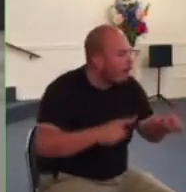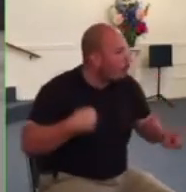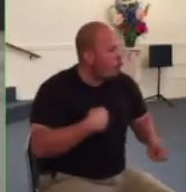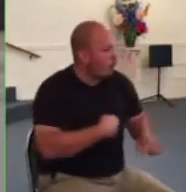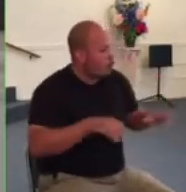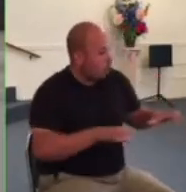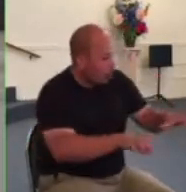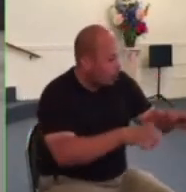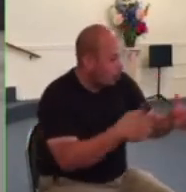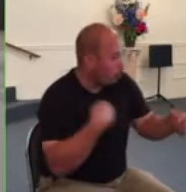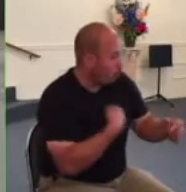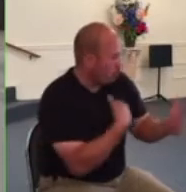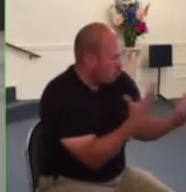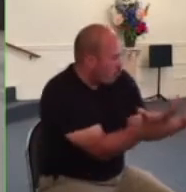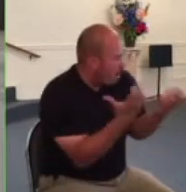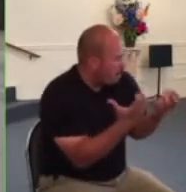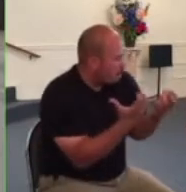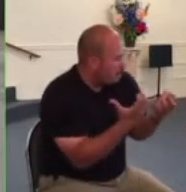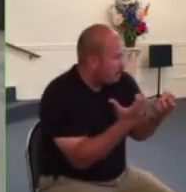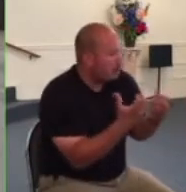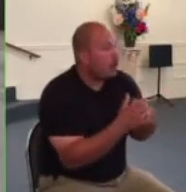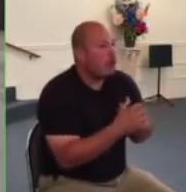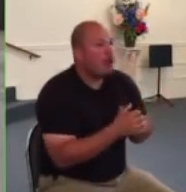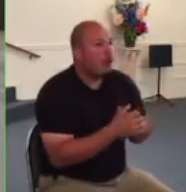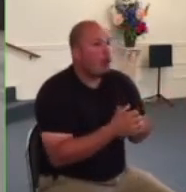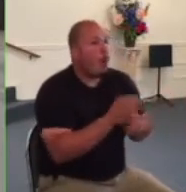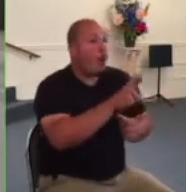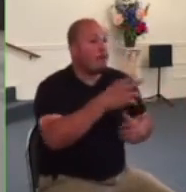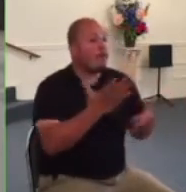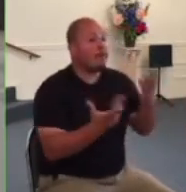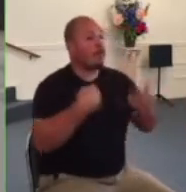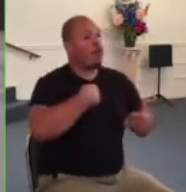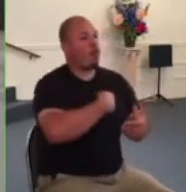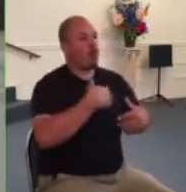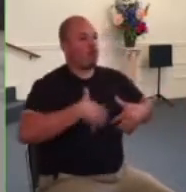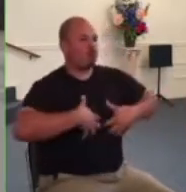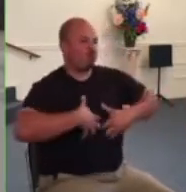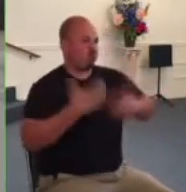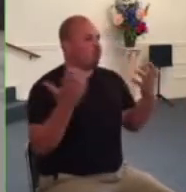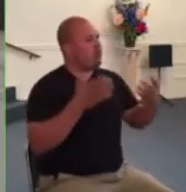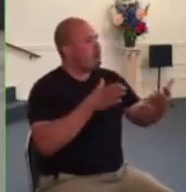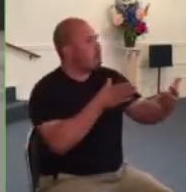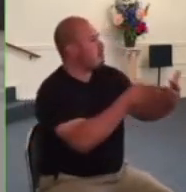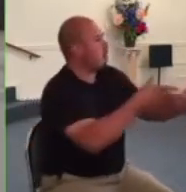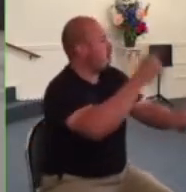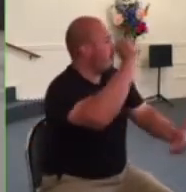do or because we were angry with the government or because for whatever reason we were running late for church